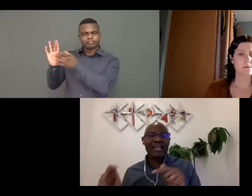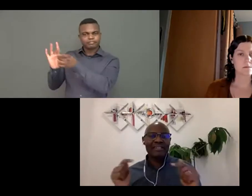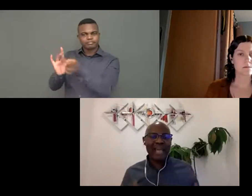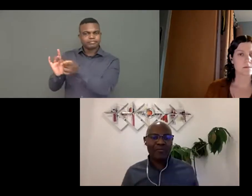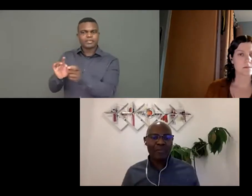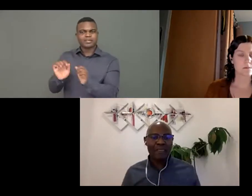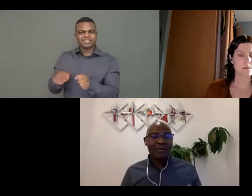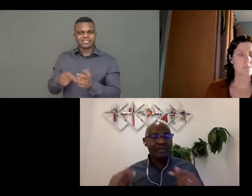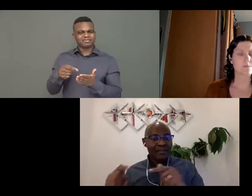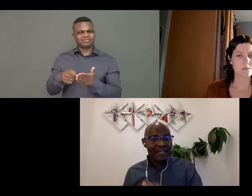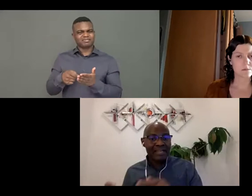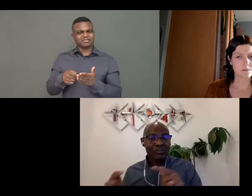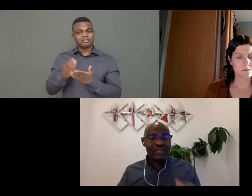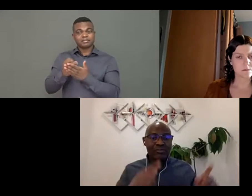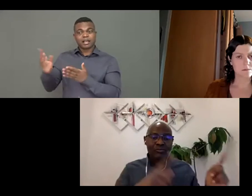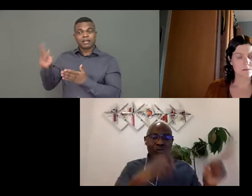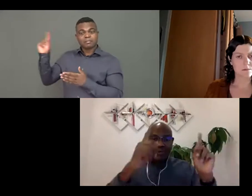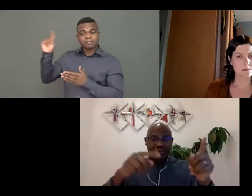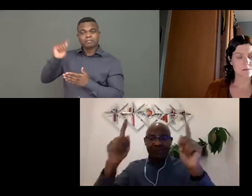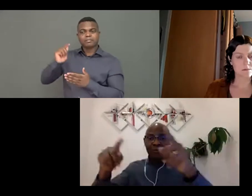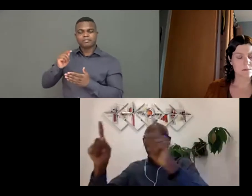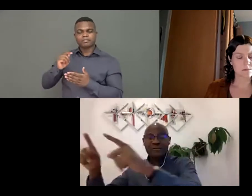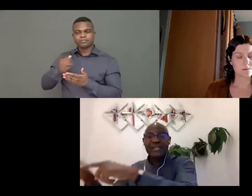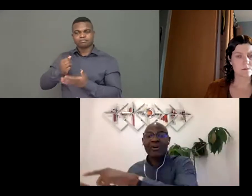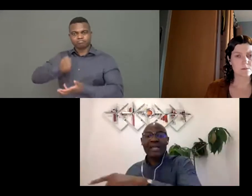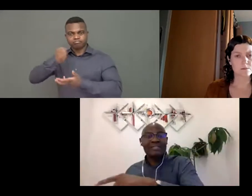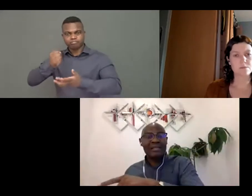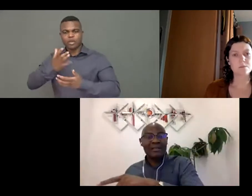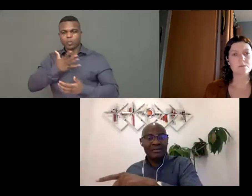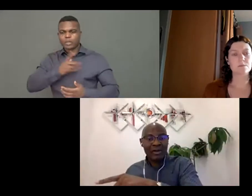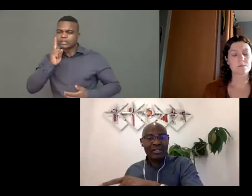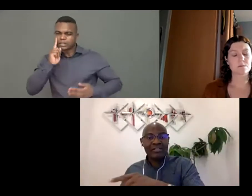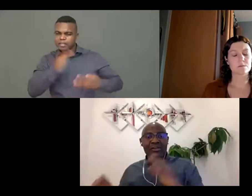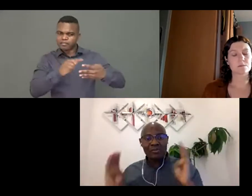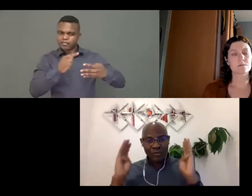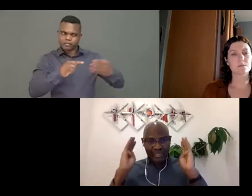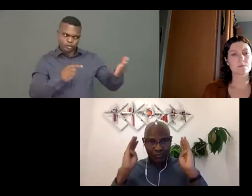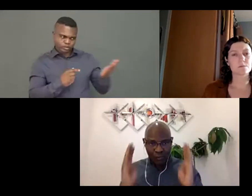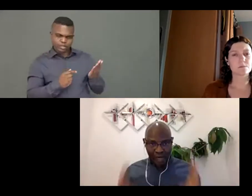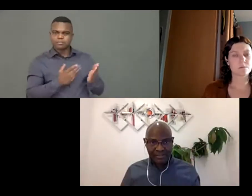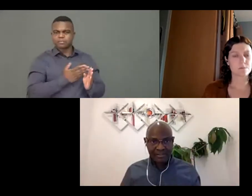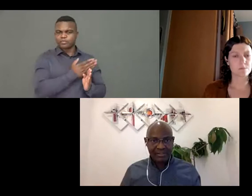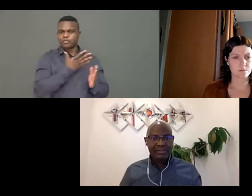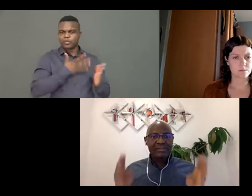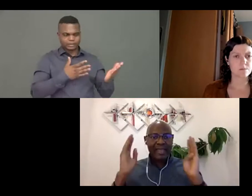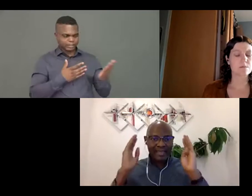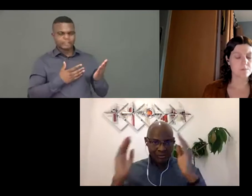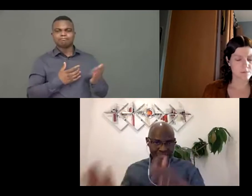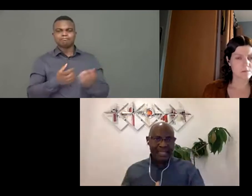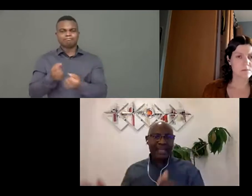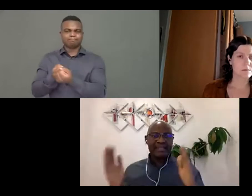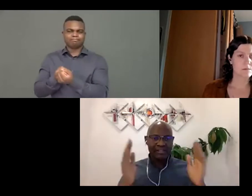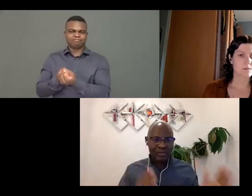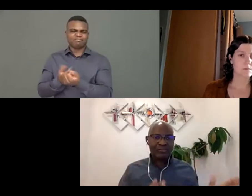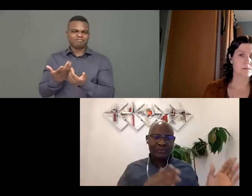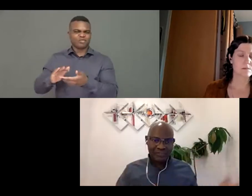and time. The thing that you need to do for different donors, you do it once, and then you